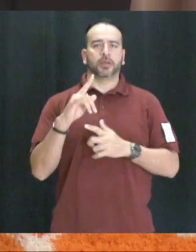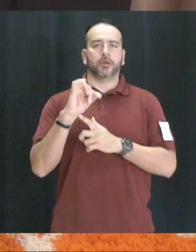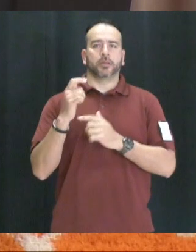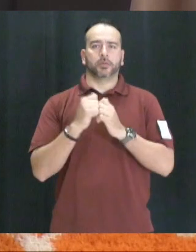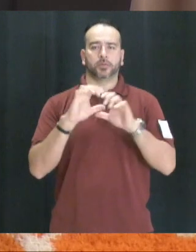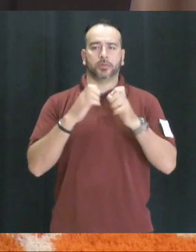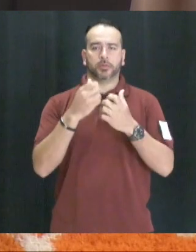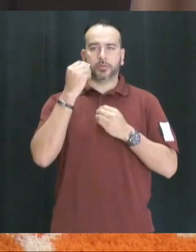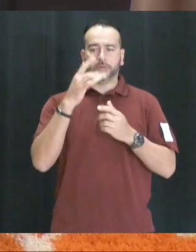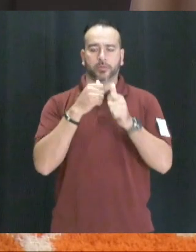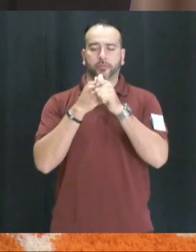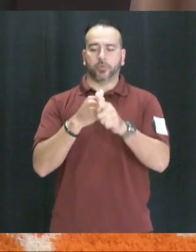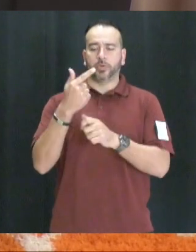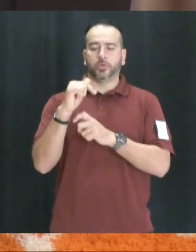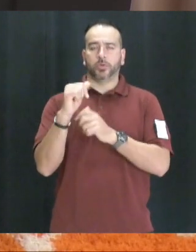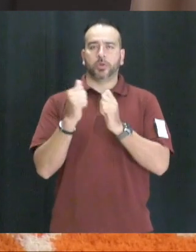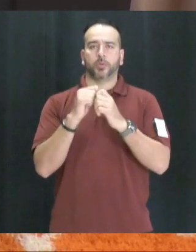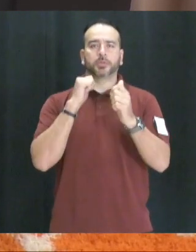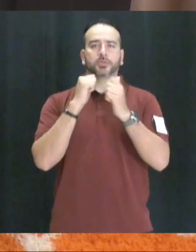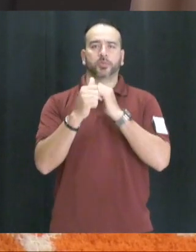Alex with your club news to be followed by Georgia with sports.